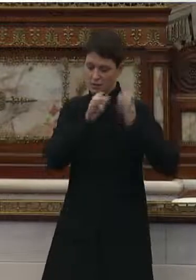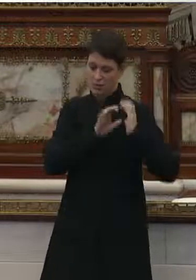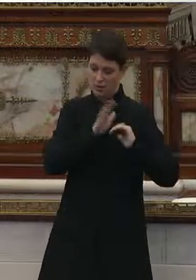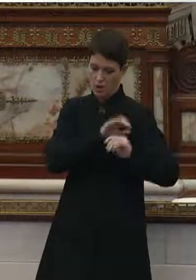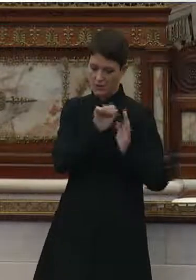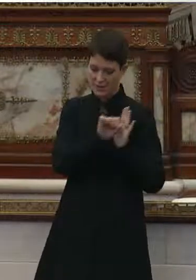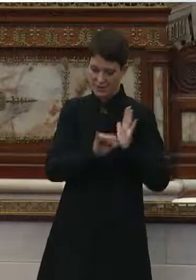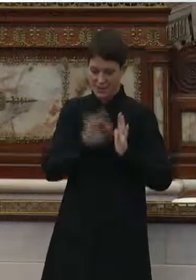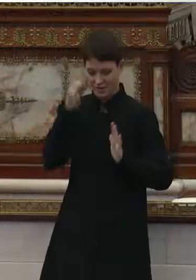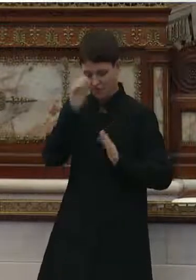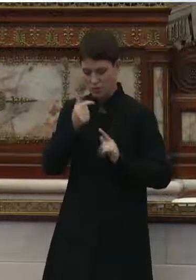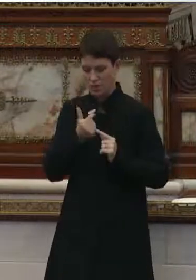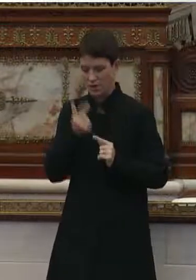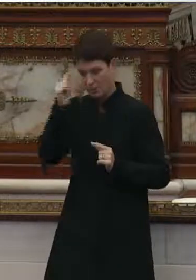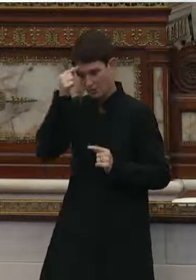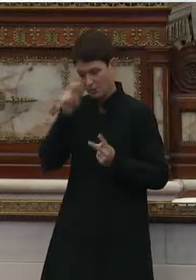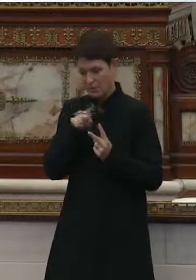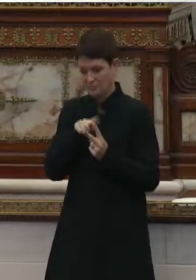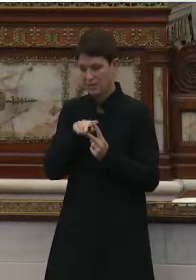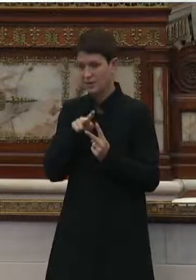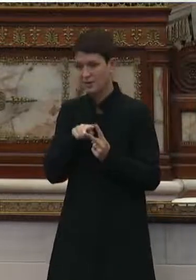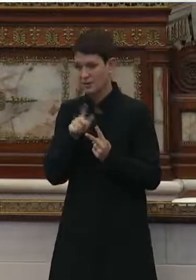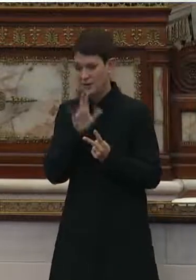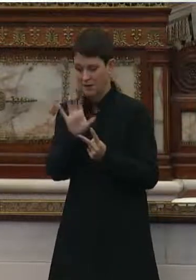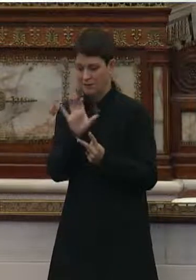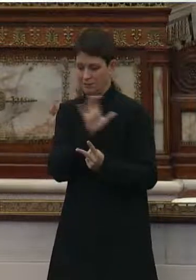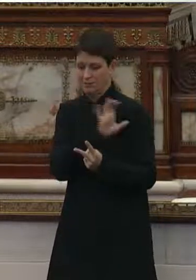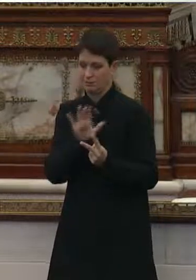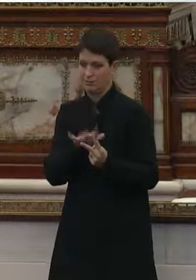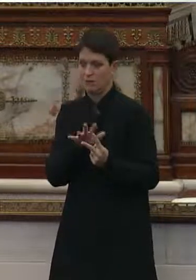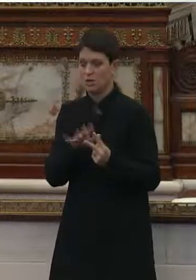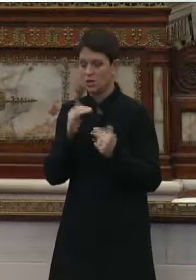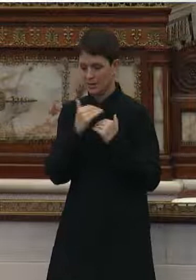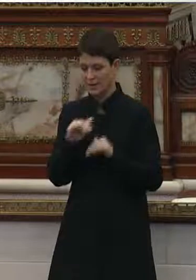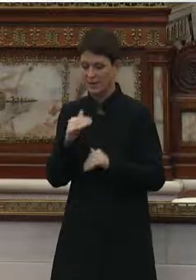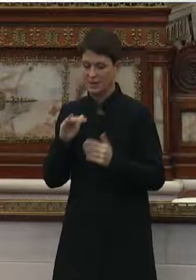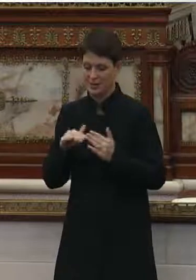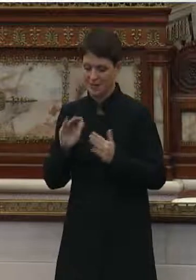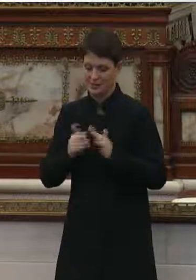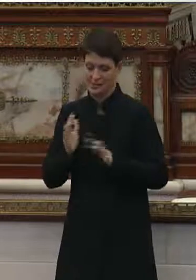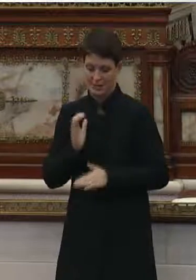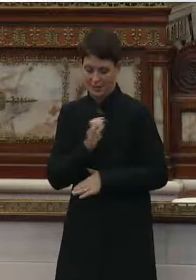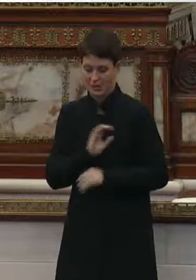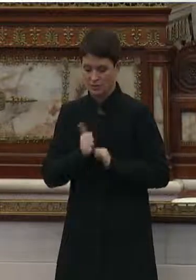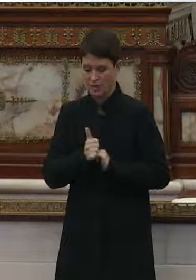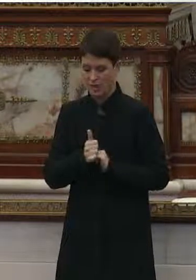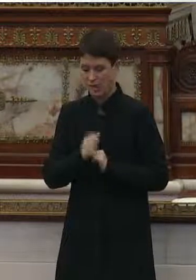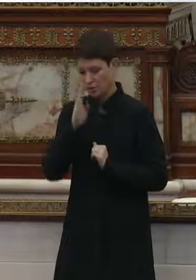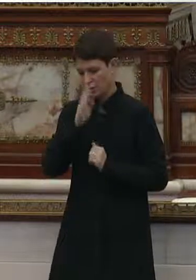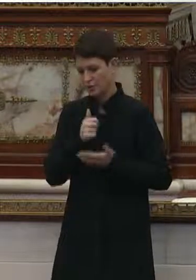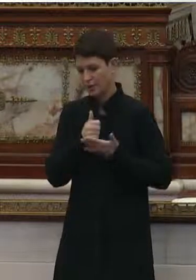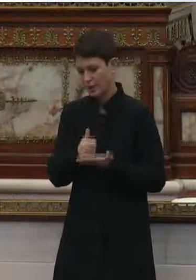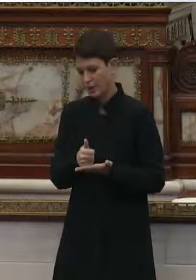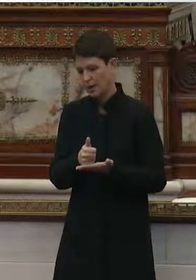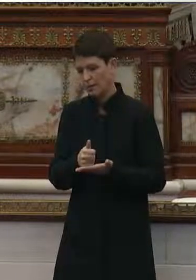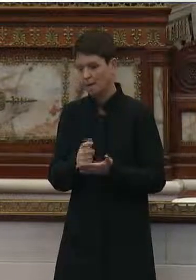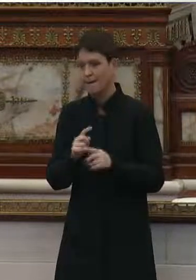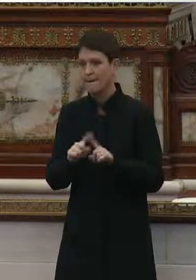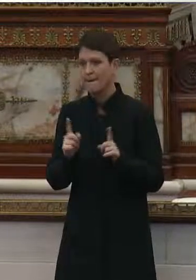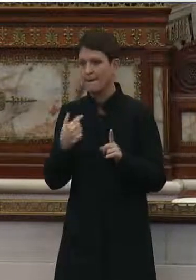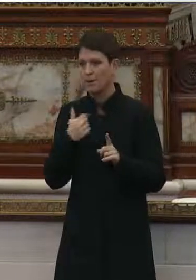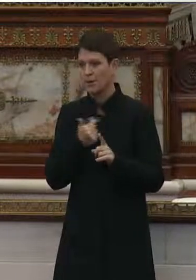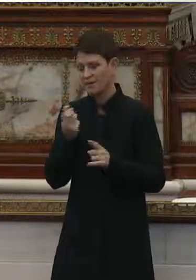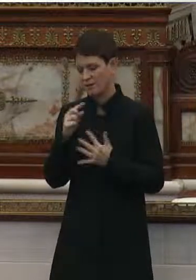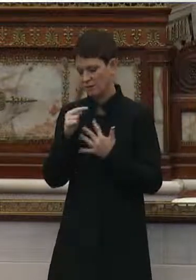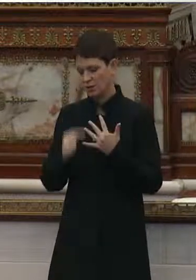state and federal government, we are aware that you are limited as city council and how you can directly help. But we have